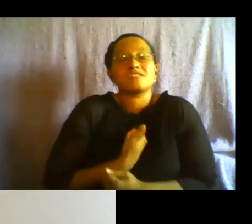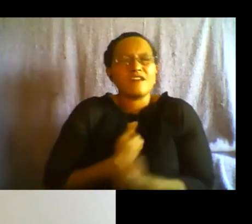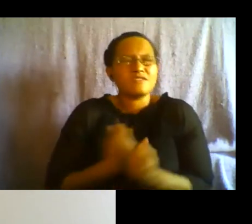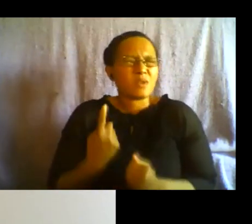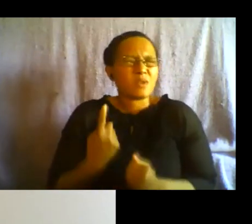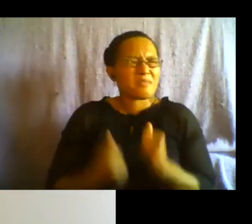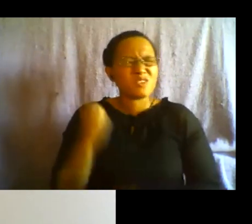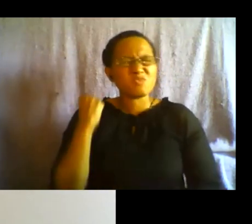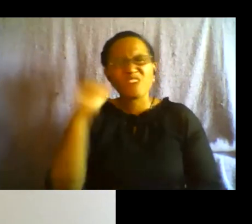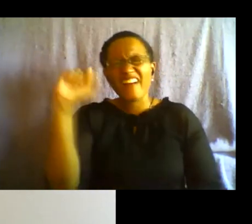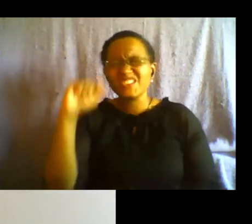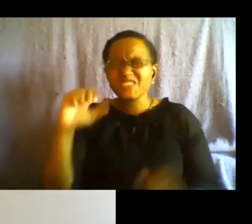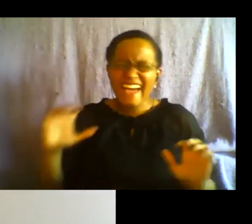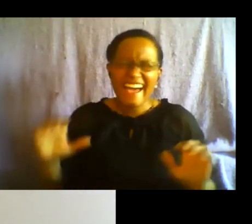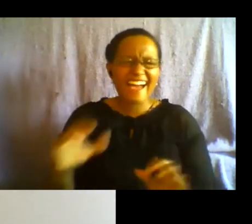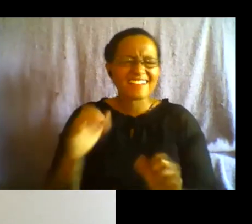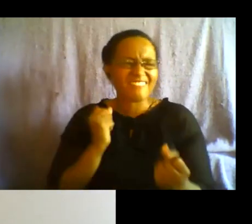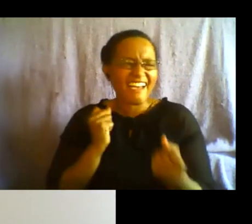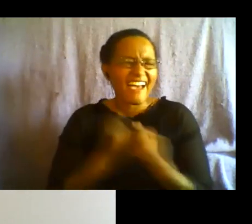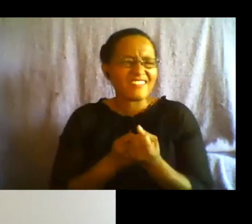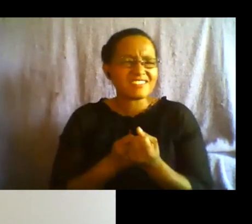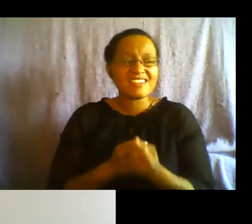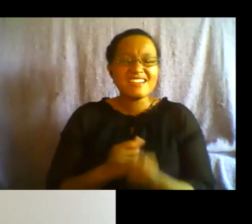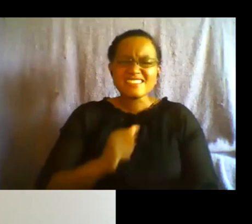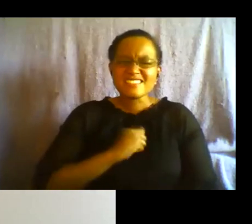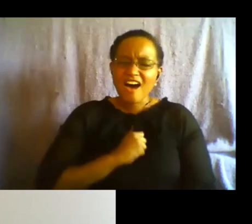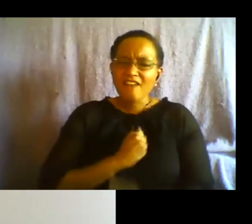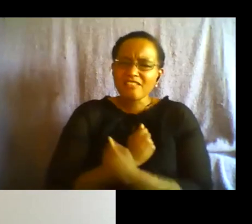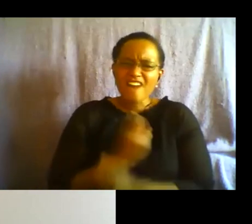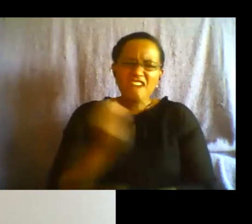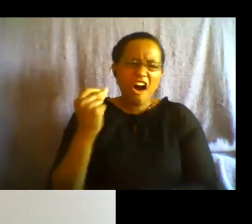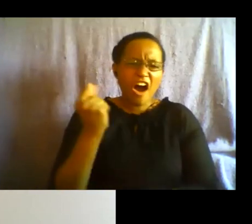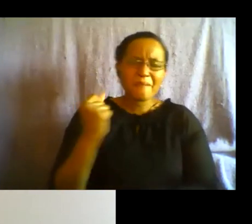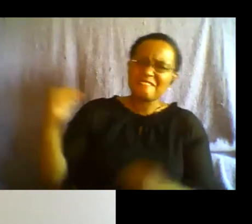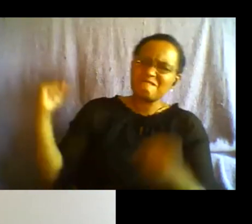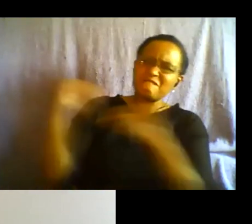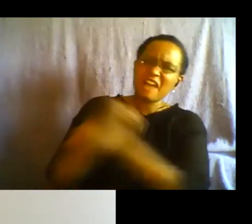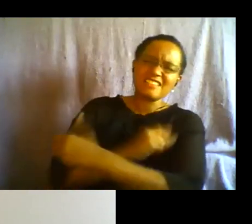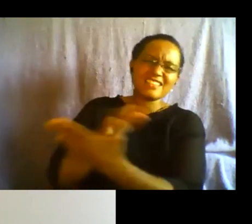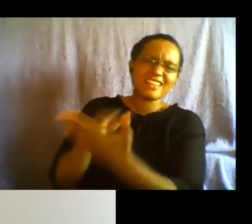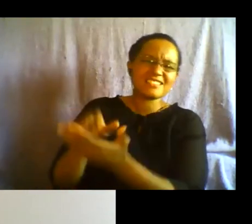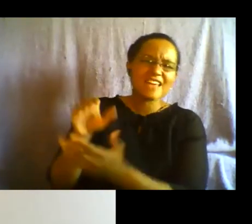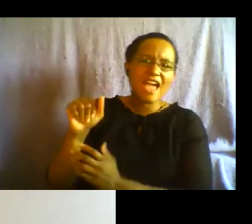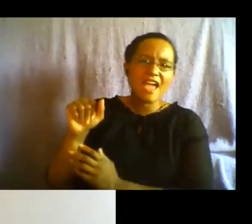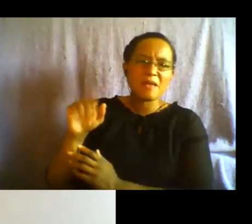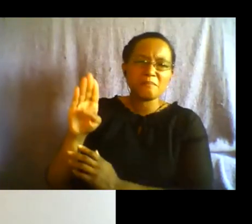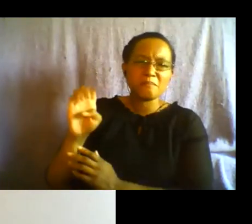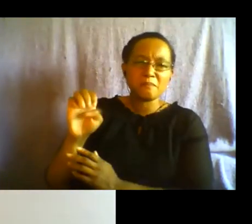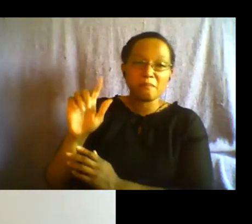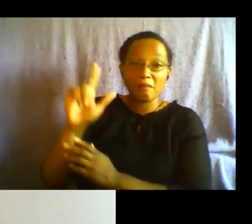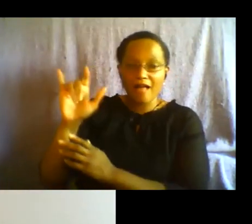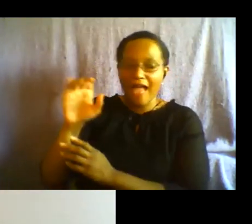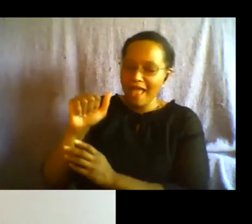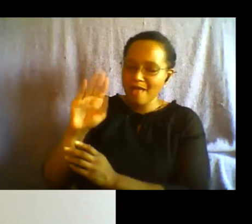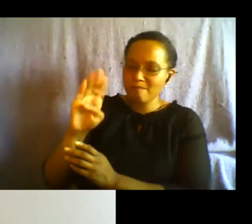self-love automatically fights ableism because the minute that we begin loving ourselves the non